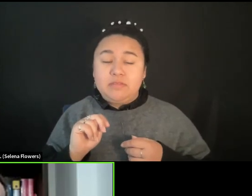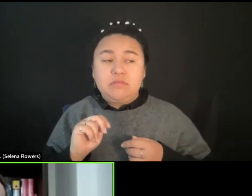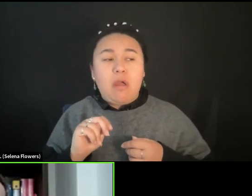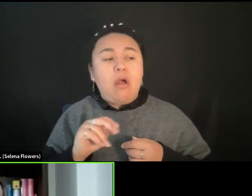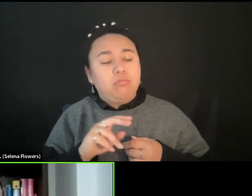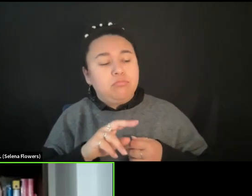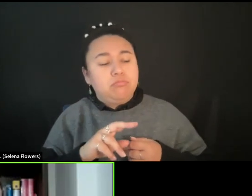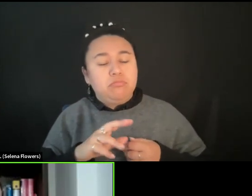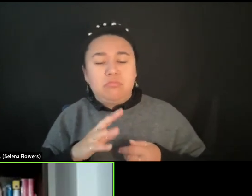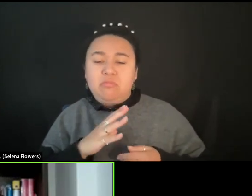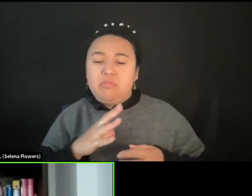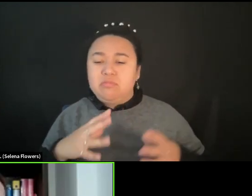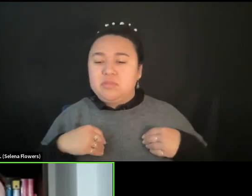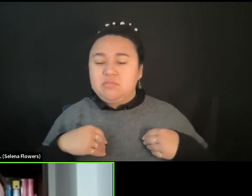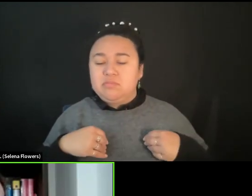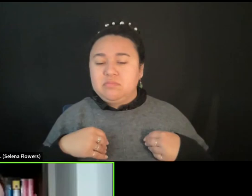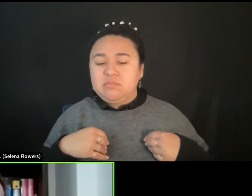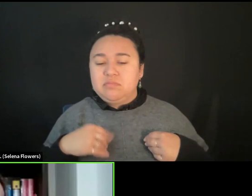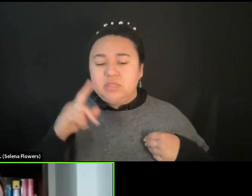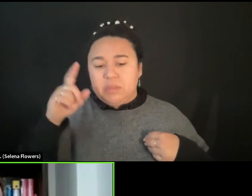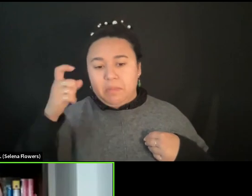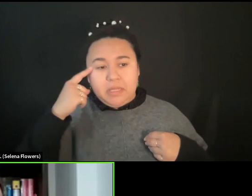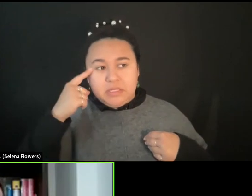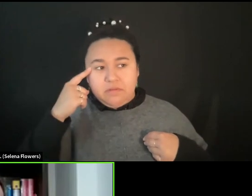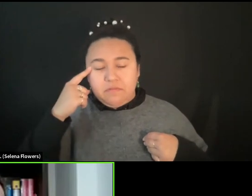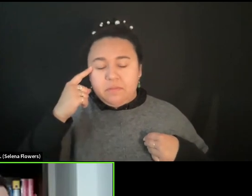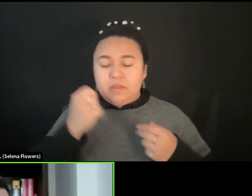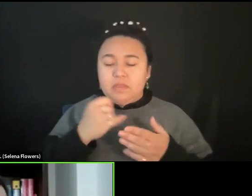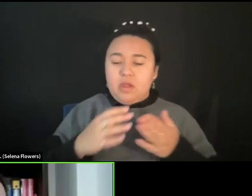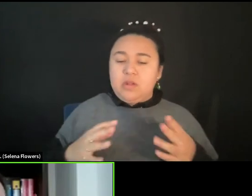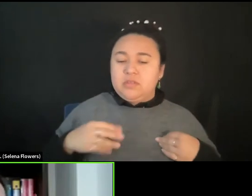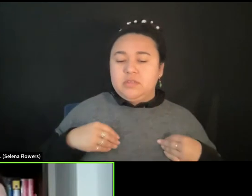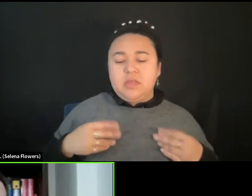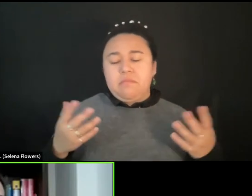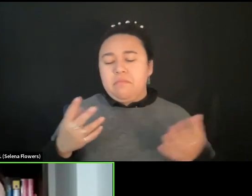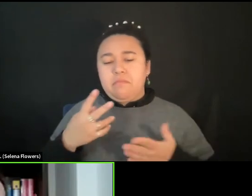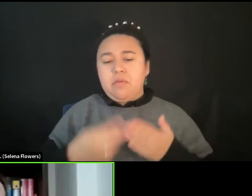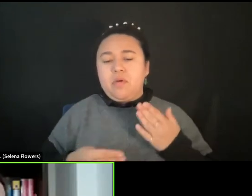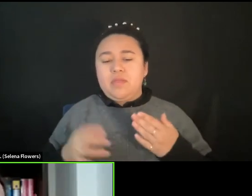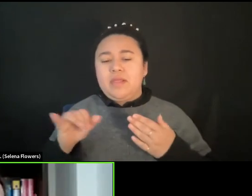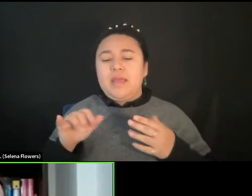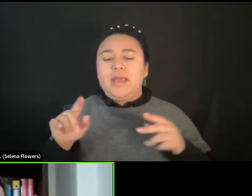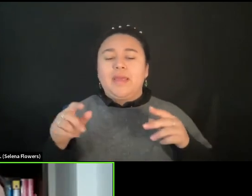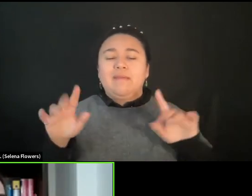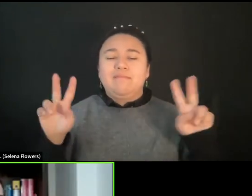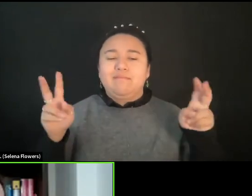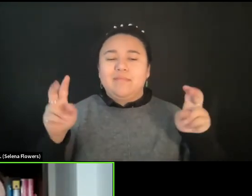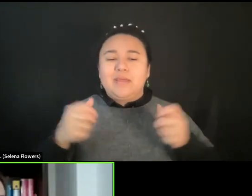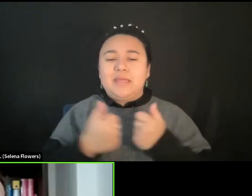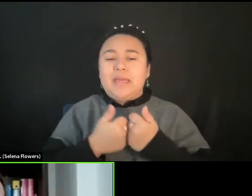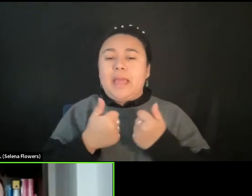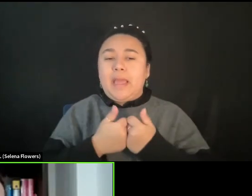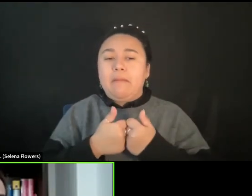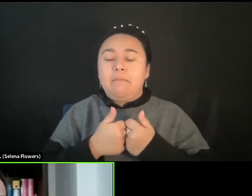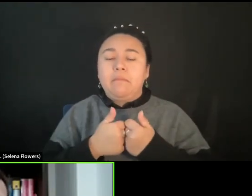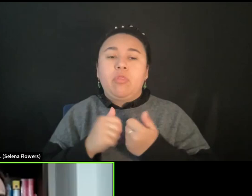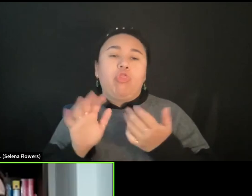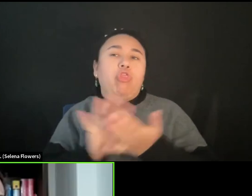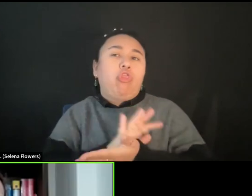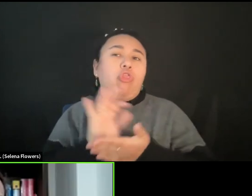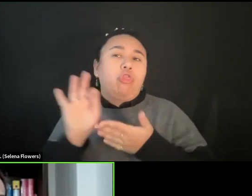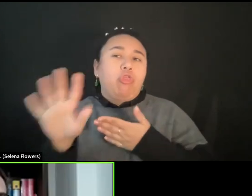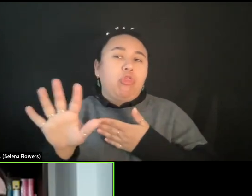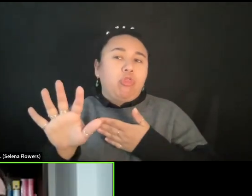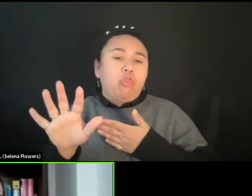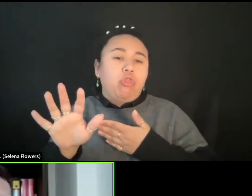by the state and by the artists. It was a, it was a game we played, and we tried to do it, we tried to